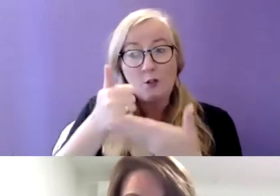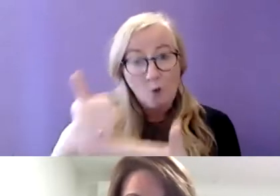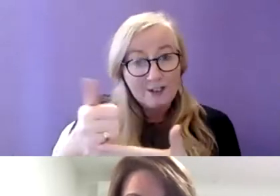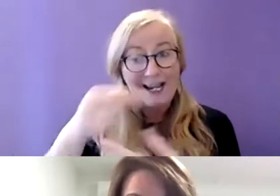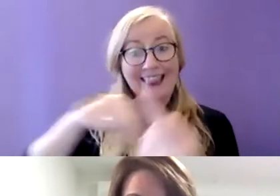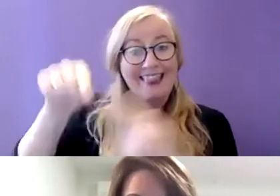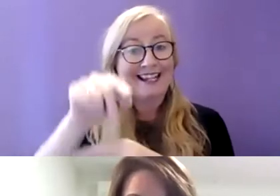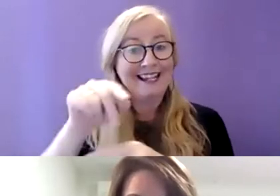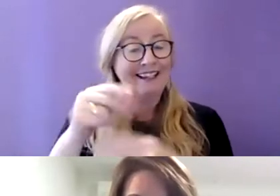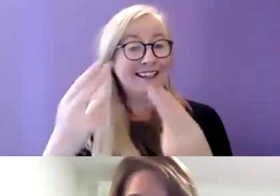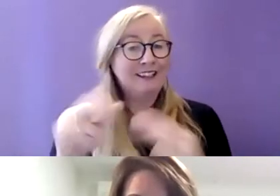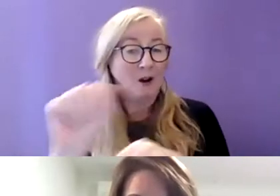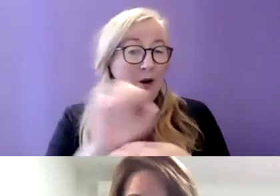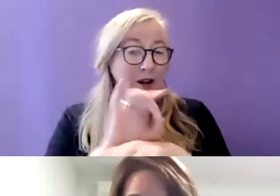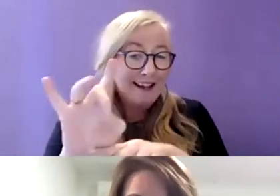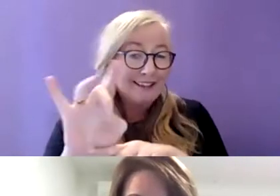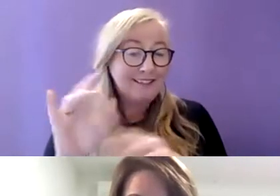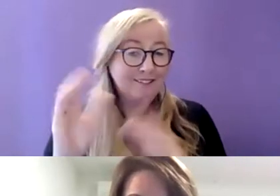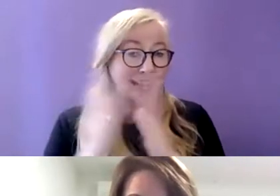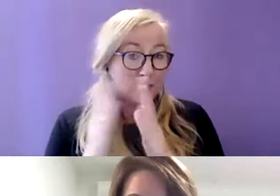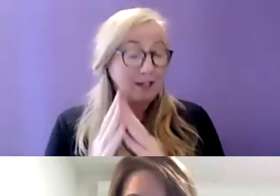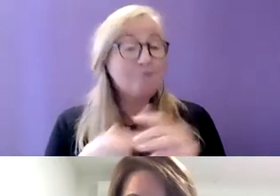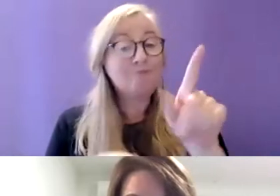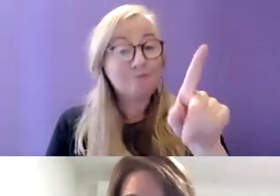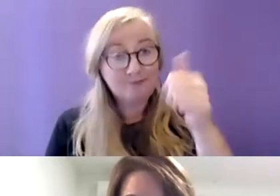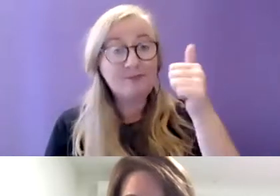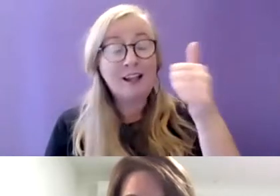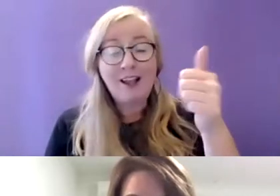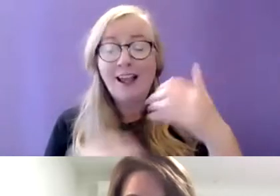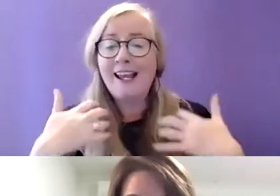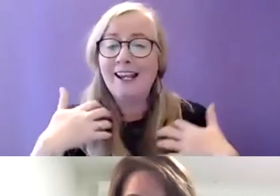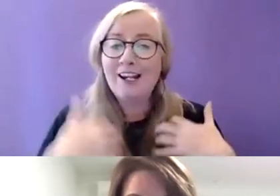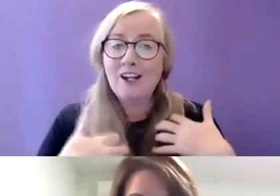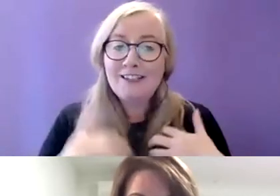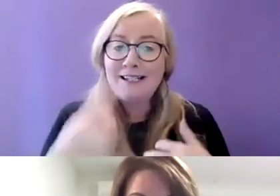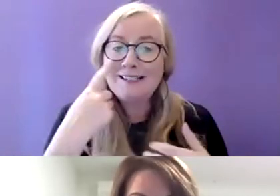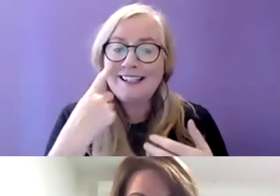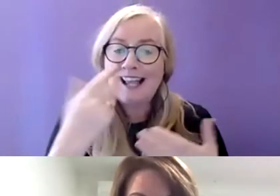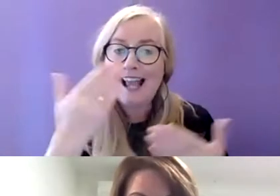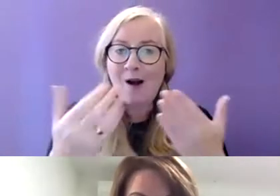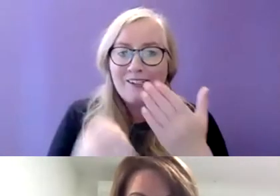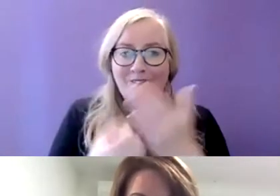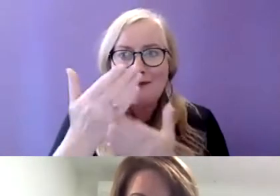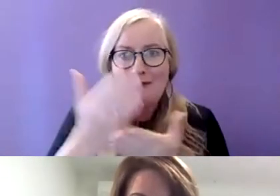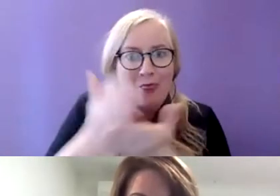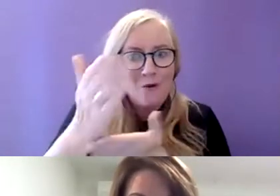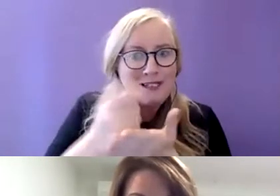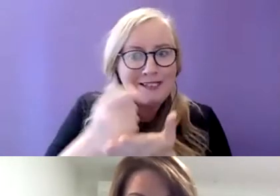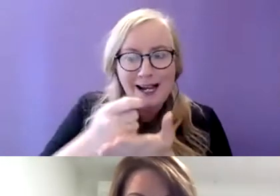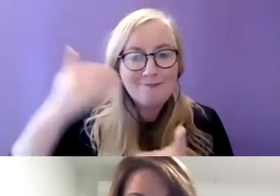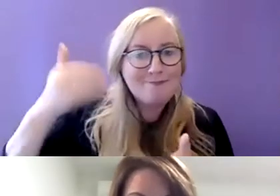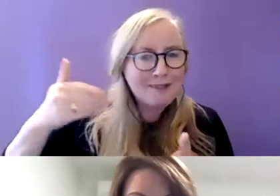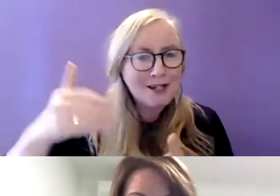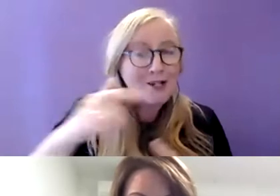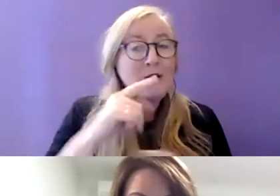housing right yeah thank you that's it's interesting how things are developing over time and Eamon maybe just to